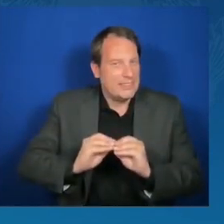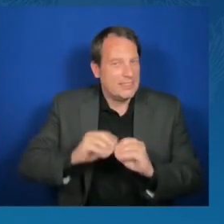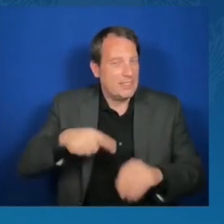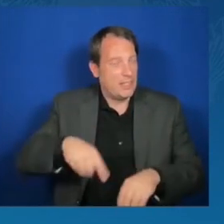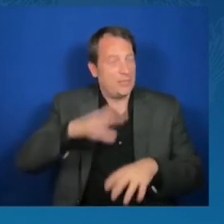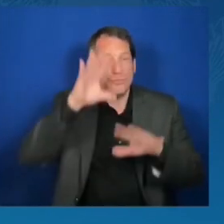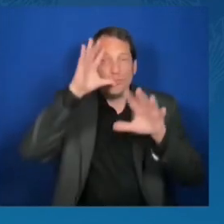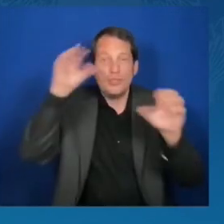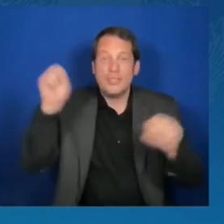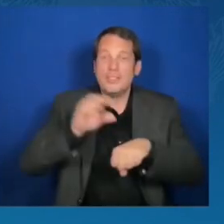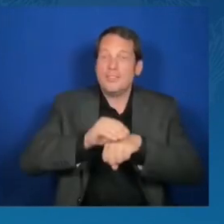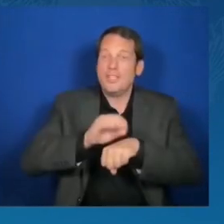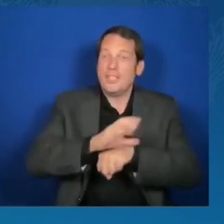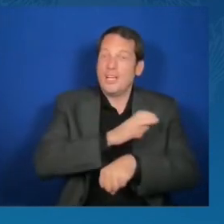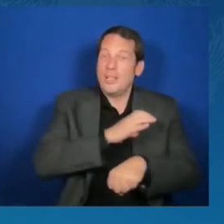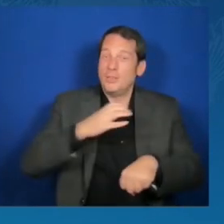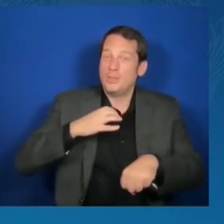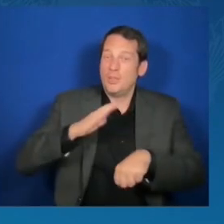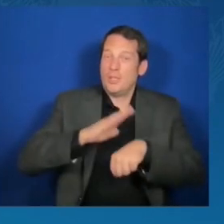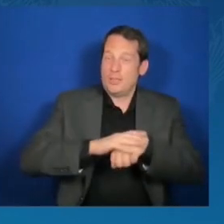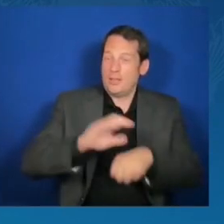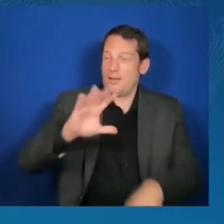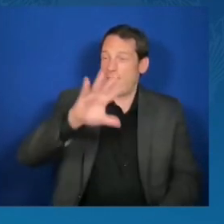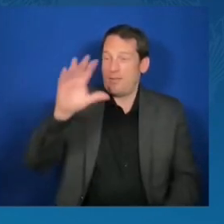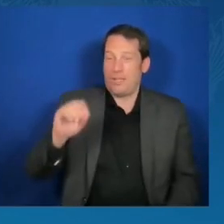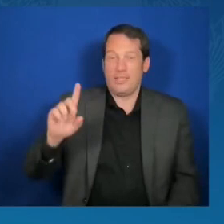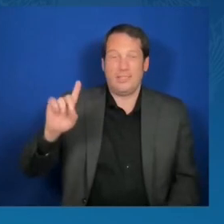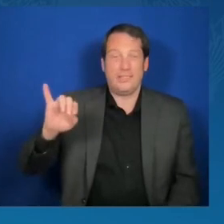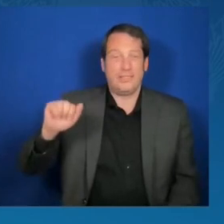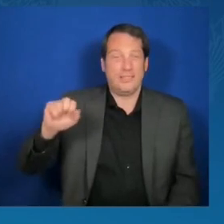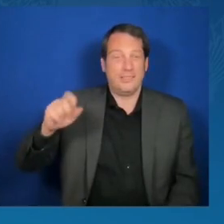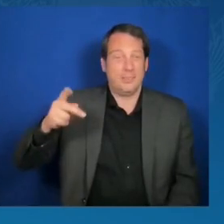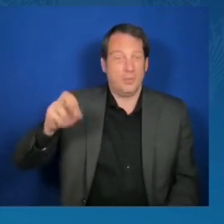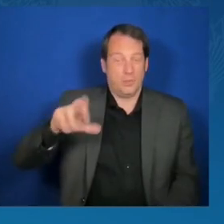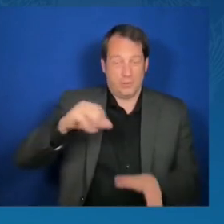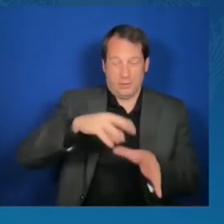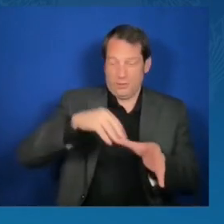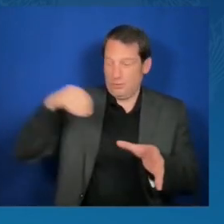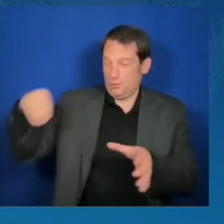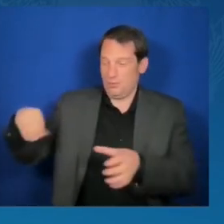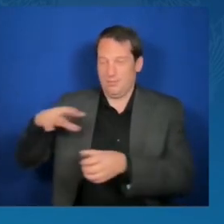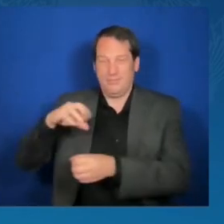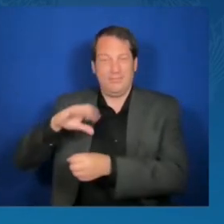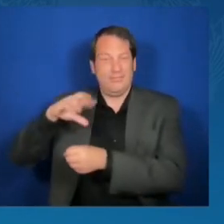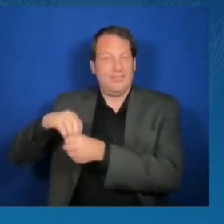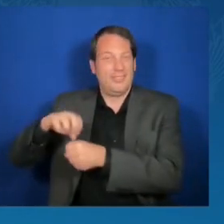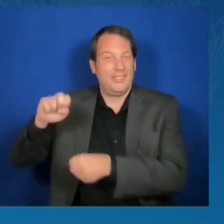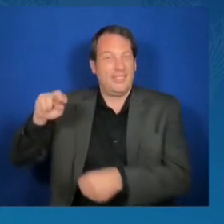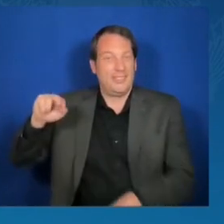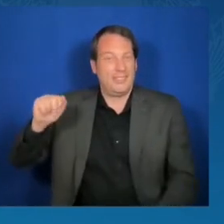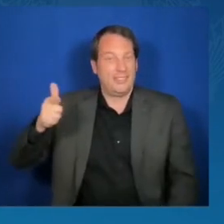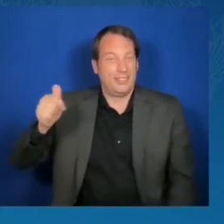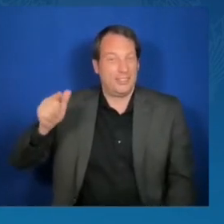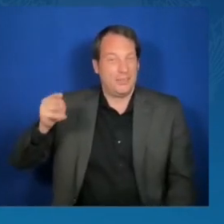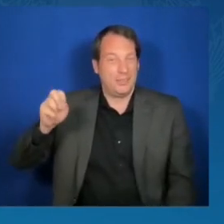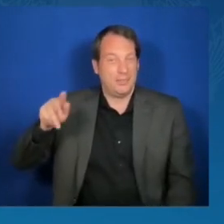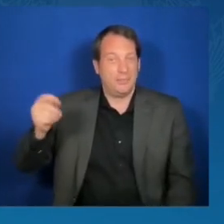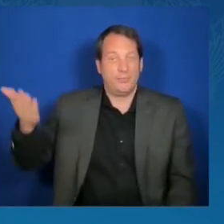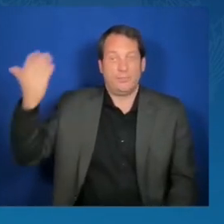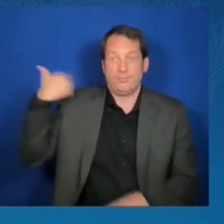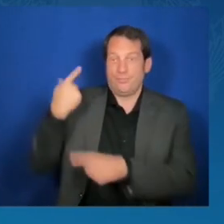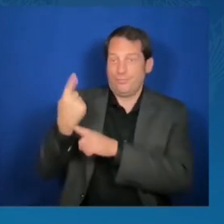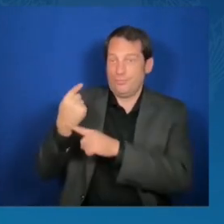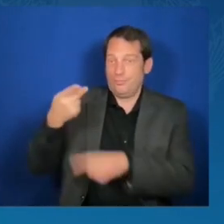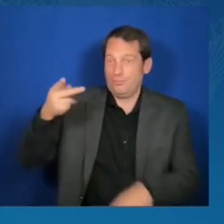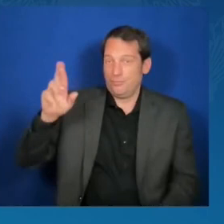I had an opportunity to lay out our strategy for Sub-Saharan Africa. It spells out shared priorities across the continent,